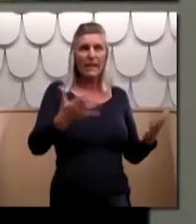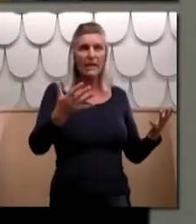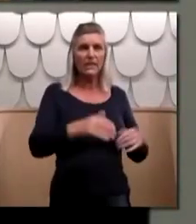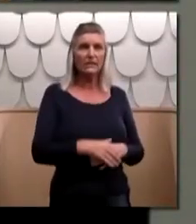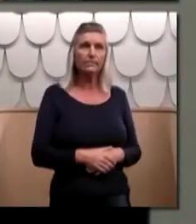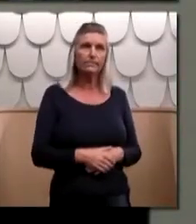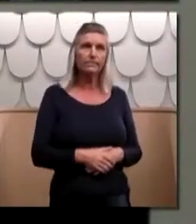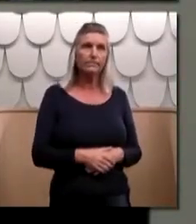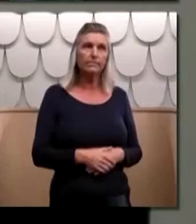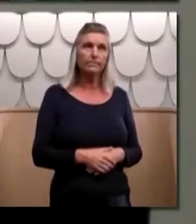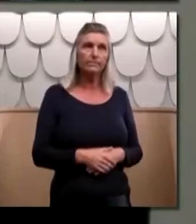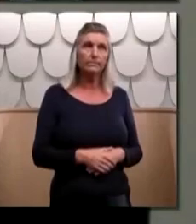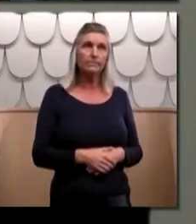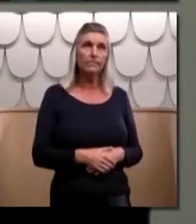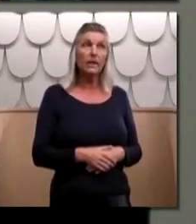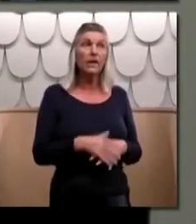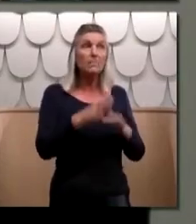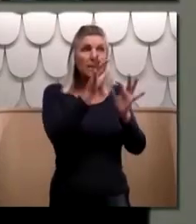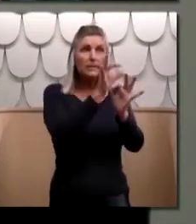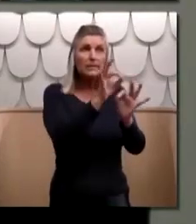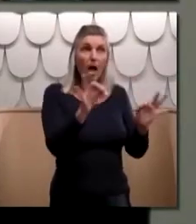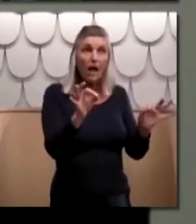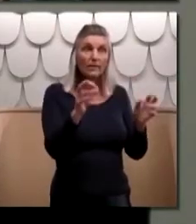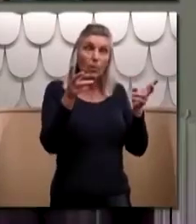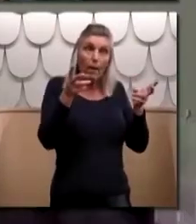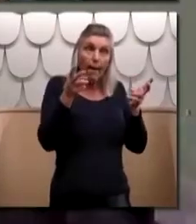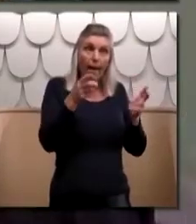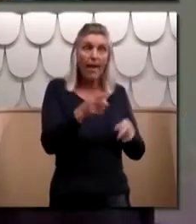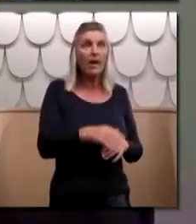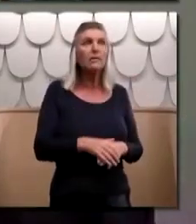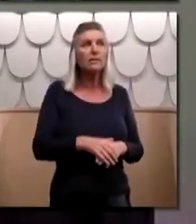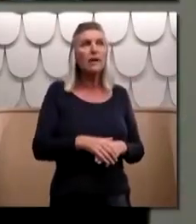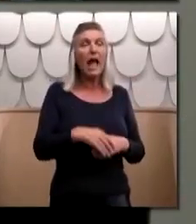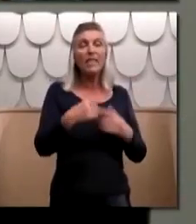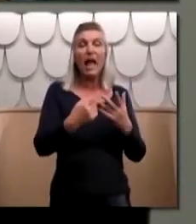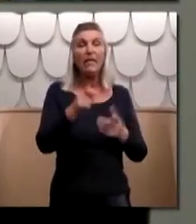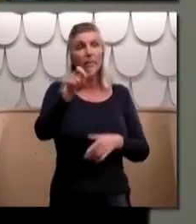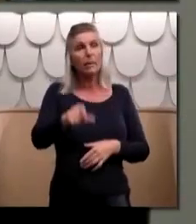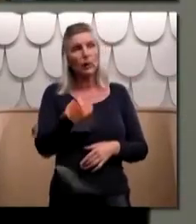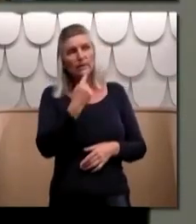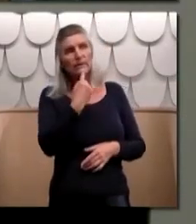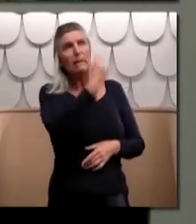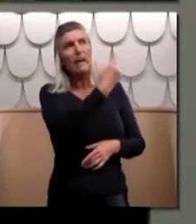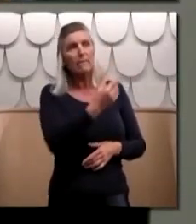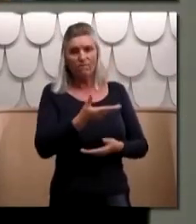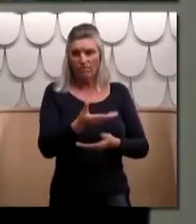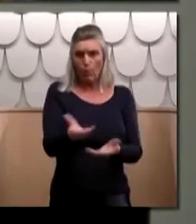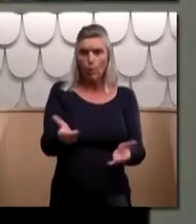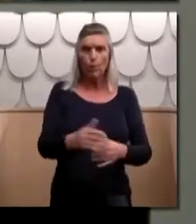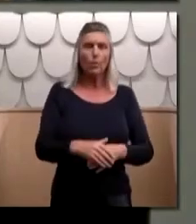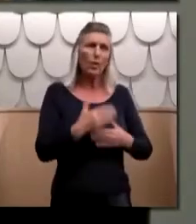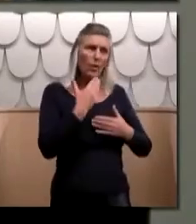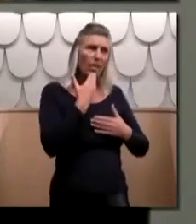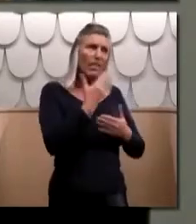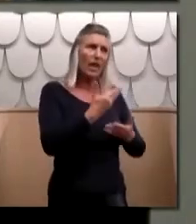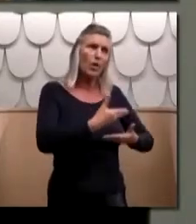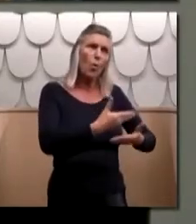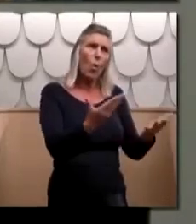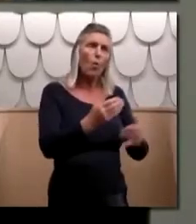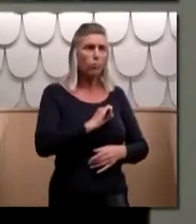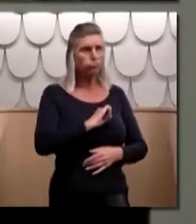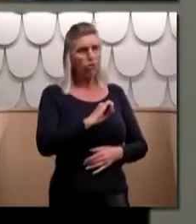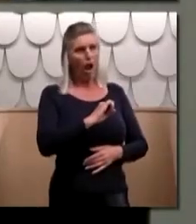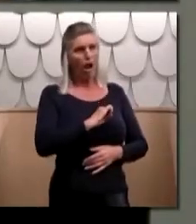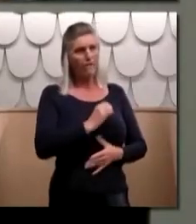We hear you in the silence and through those who speak for you. We thank you all for your